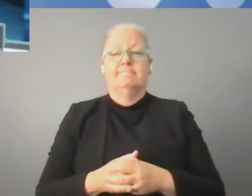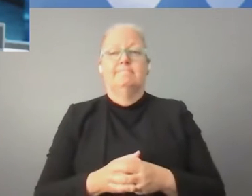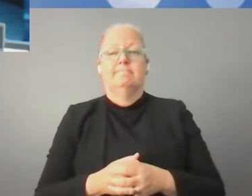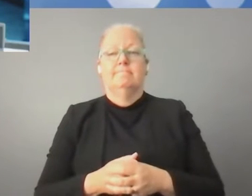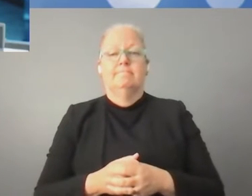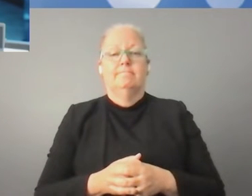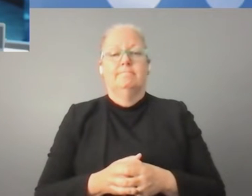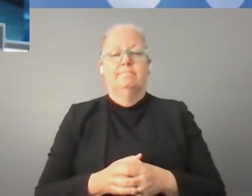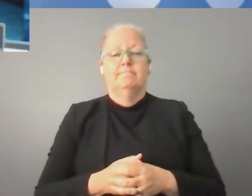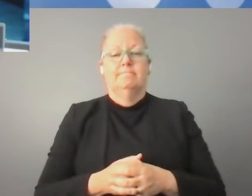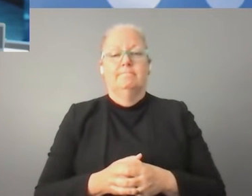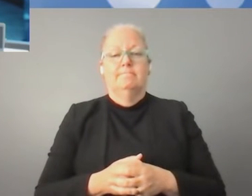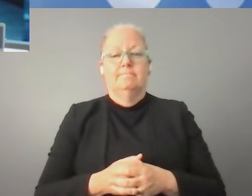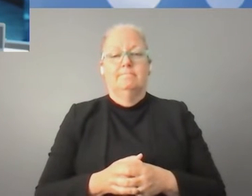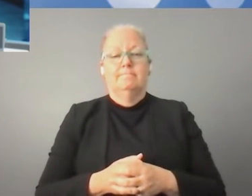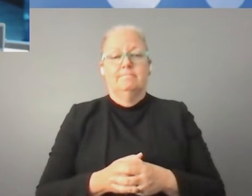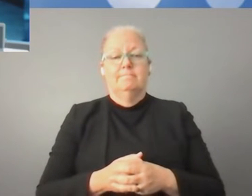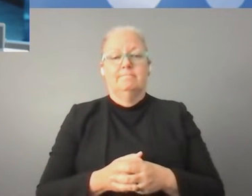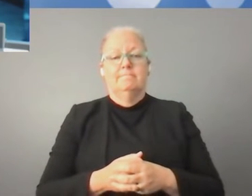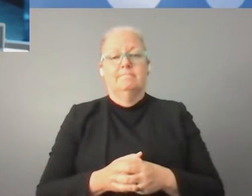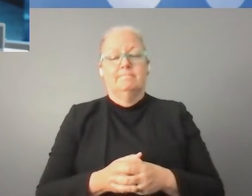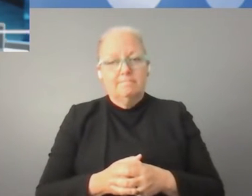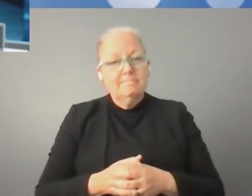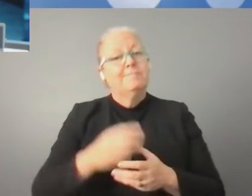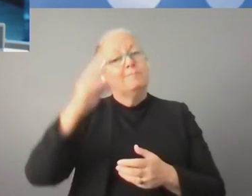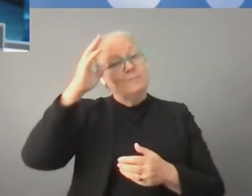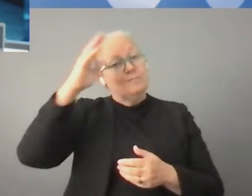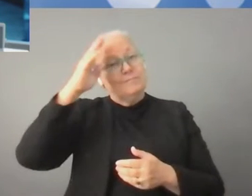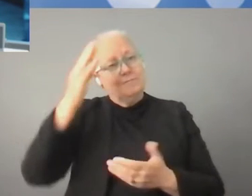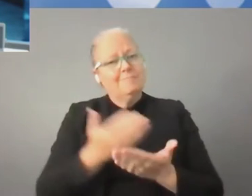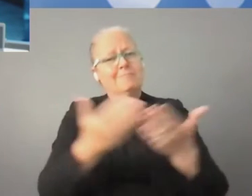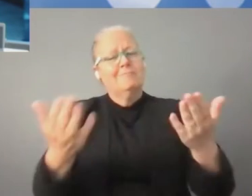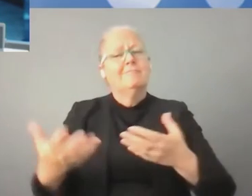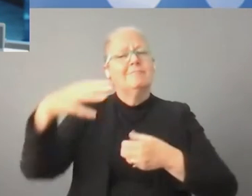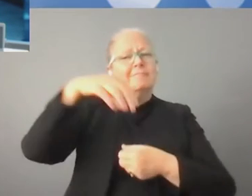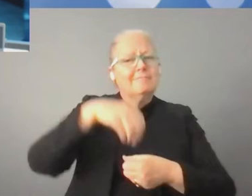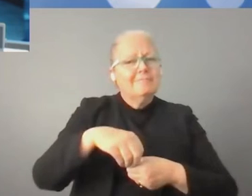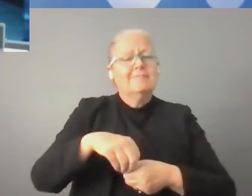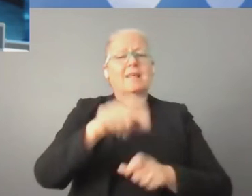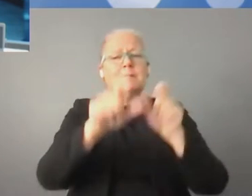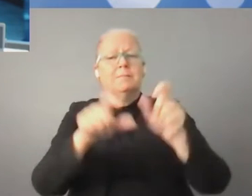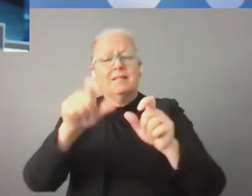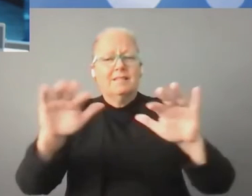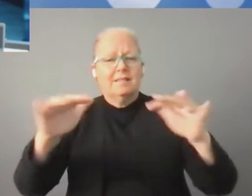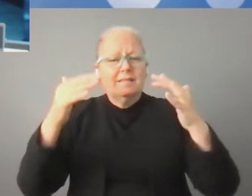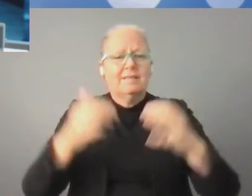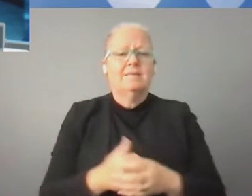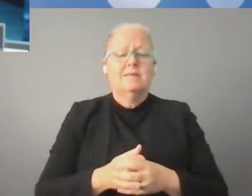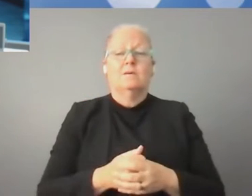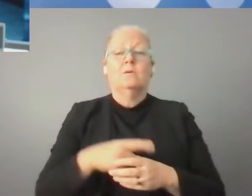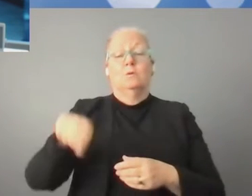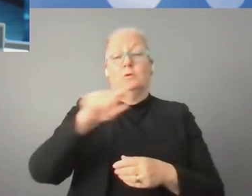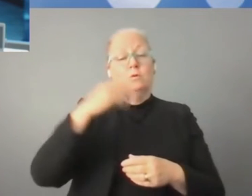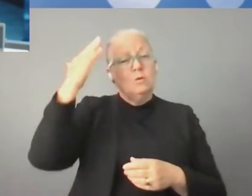Very good day, participants of the United Nations Internet Governance Forum. We all realize that despite the many